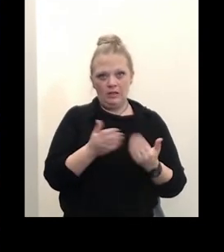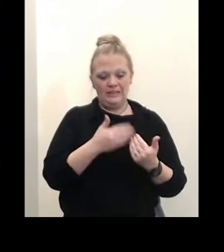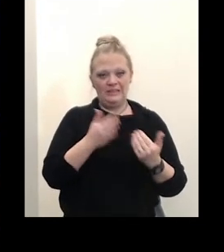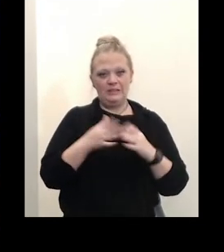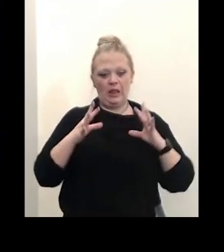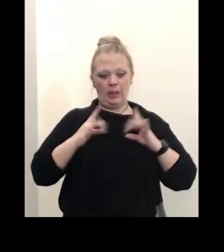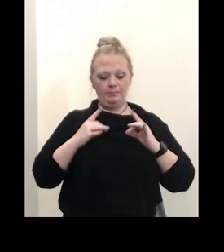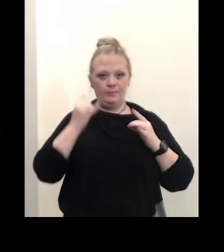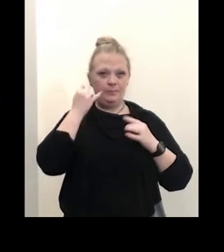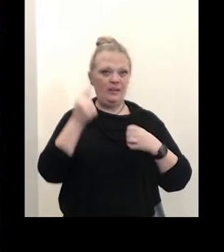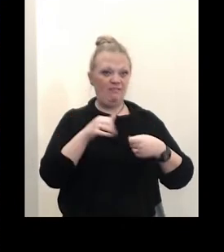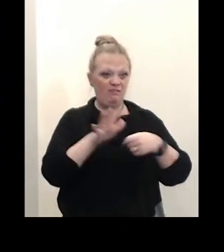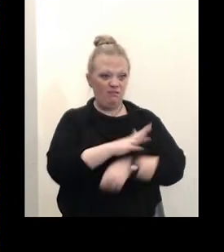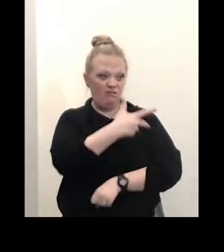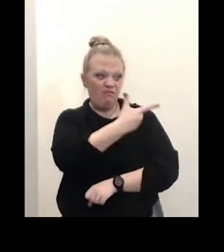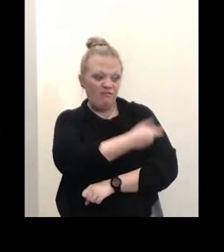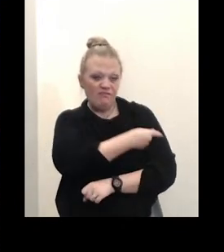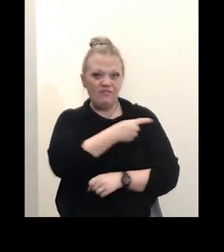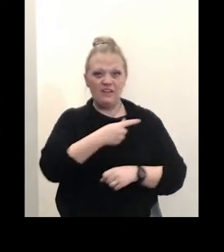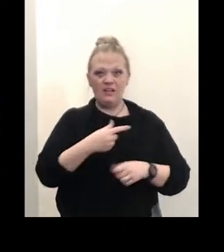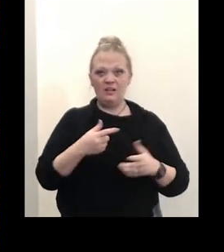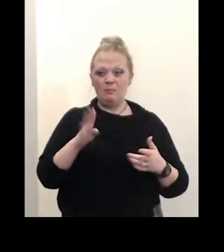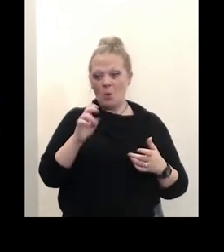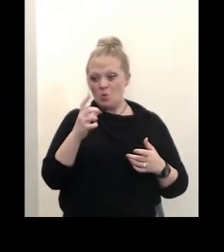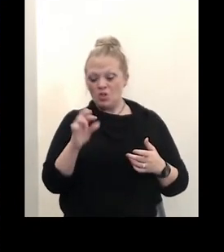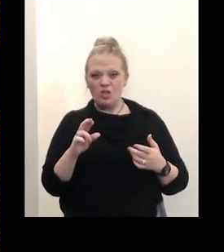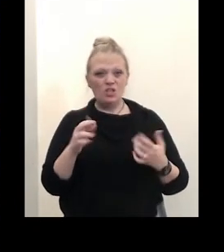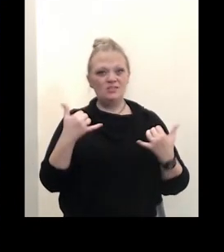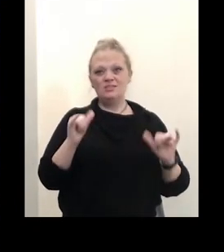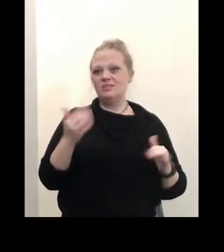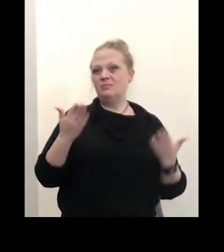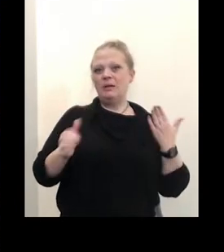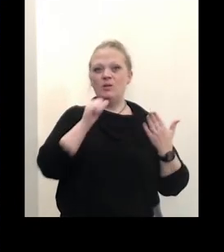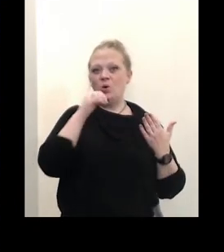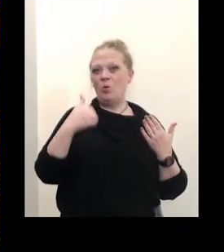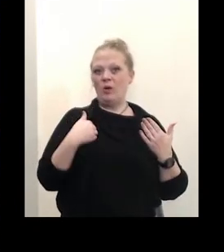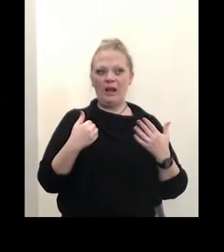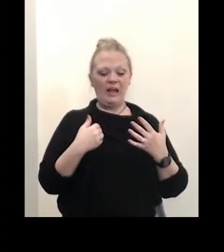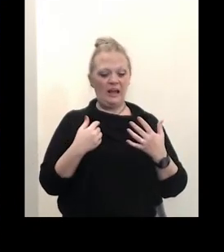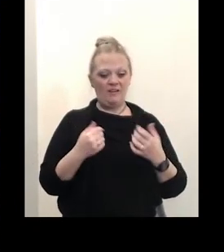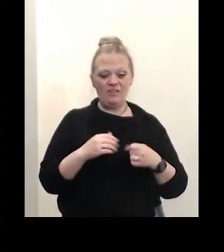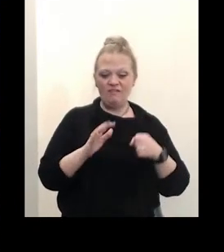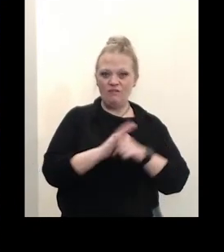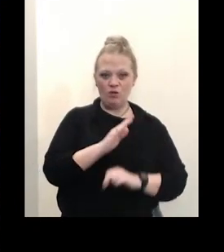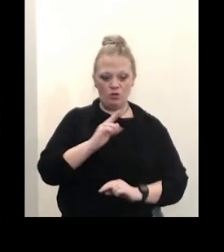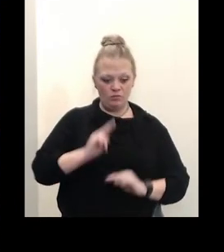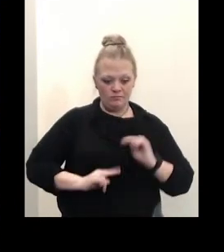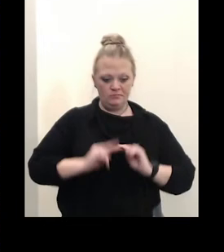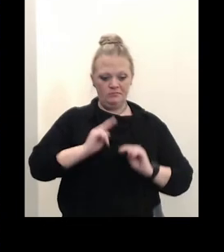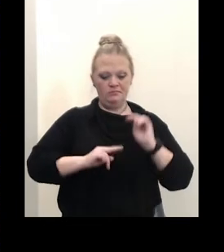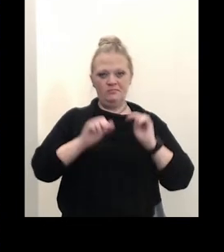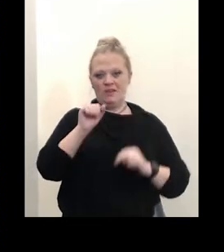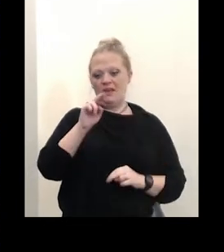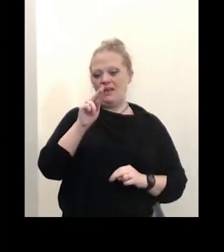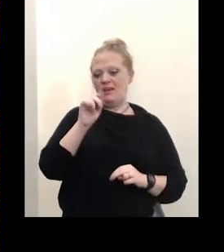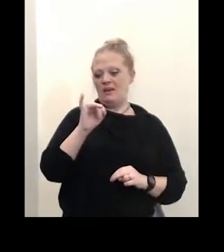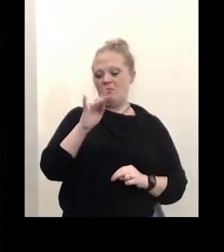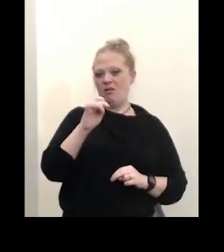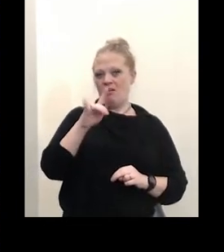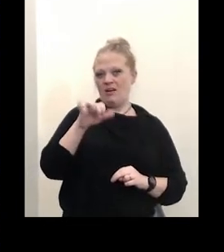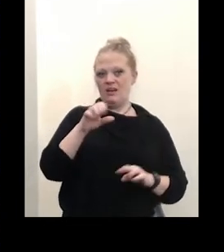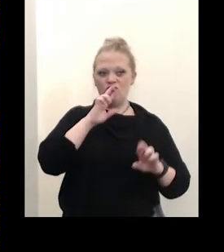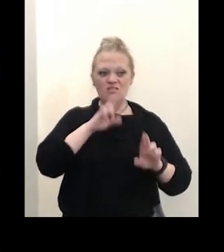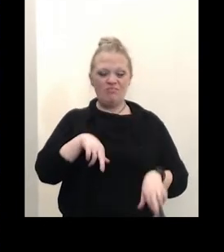vaccinated in boosters you know they still may not have the functional antibody response to protect themselves against a severe